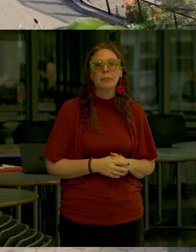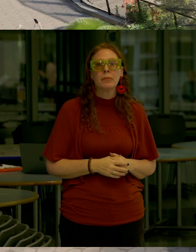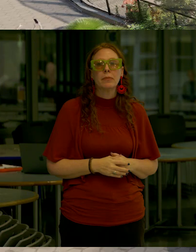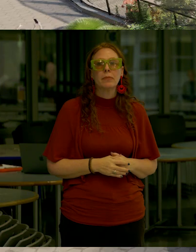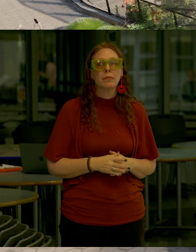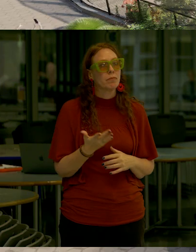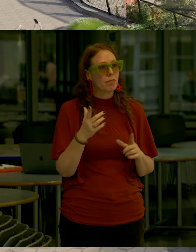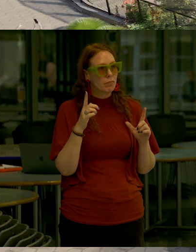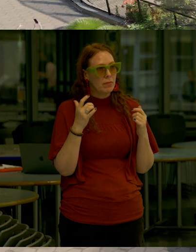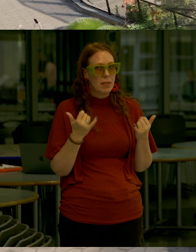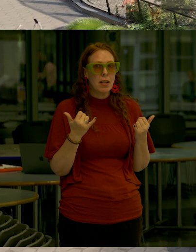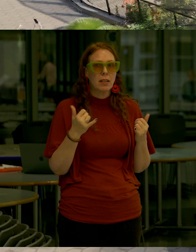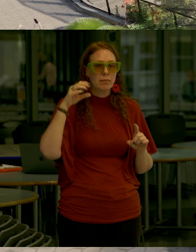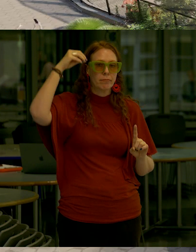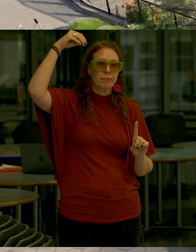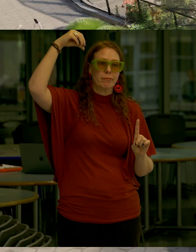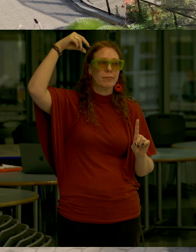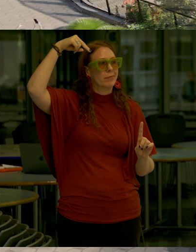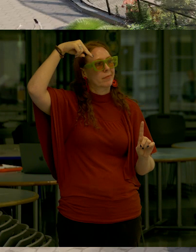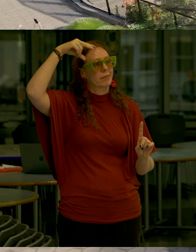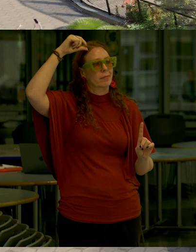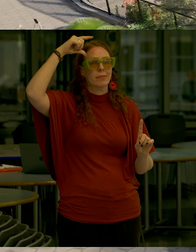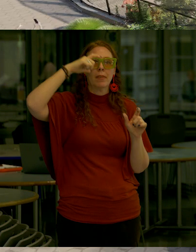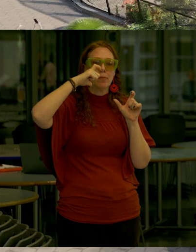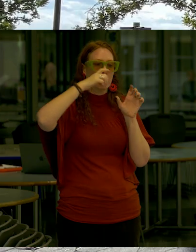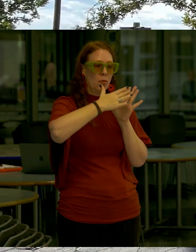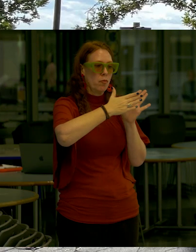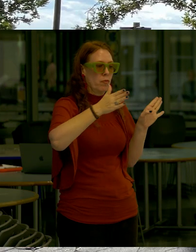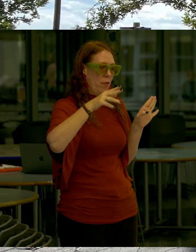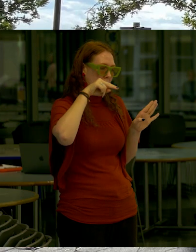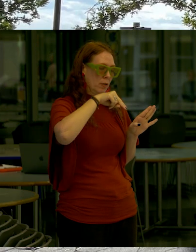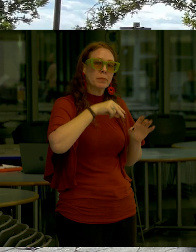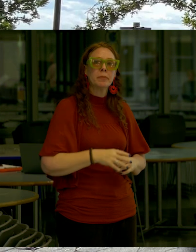so here's some shots this is an aerial view just a sort of a broad view of the area